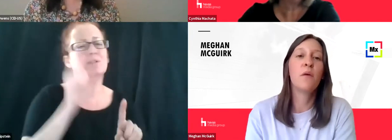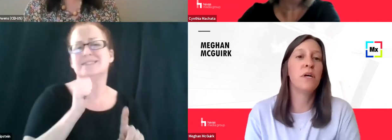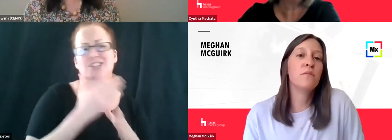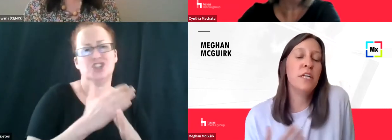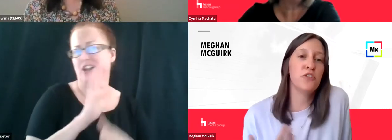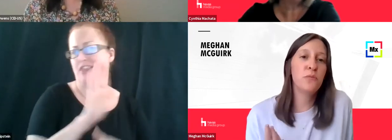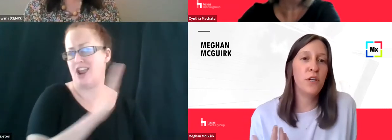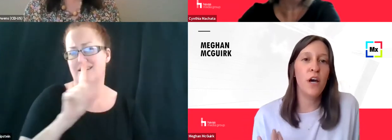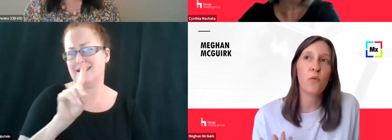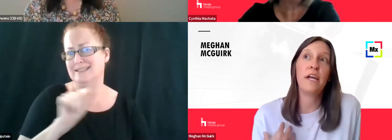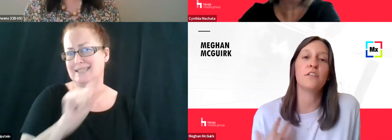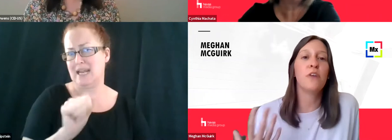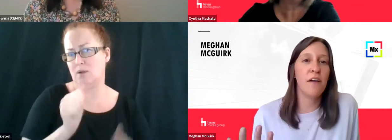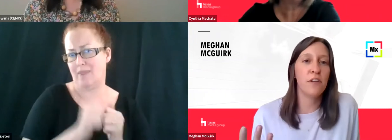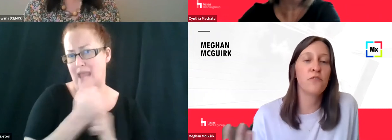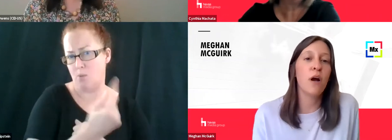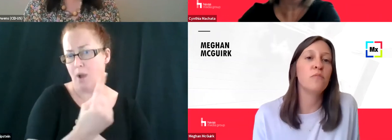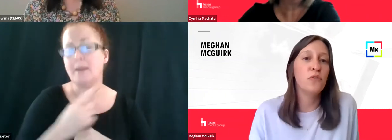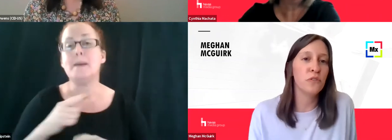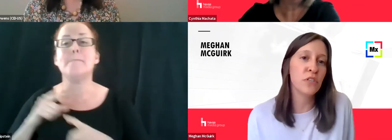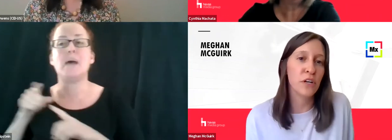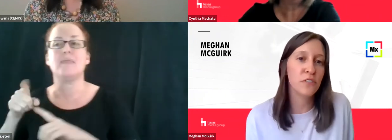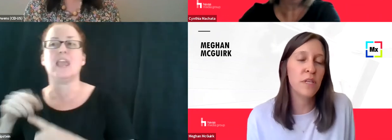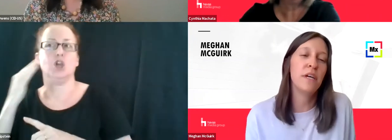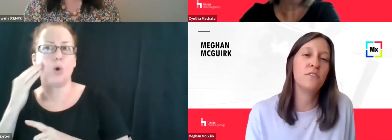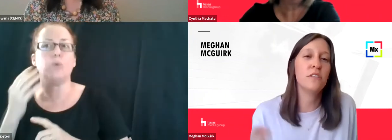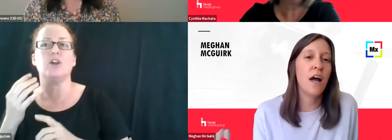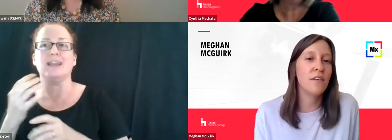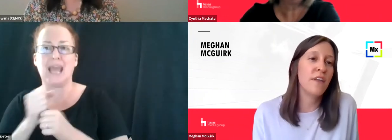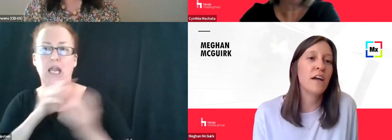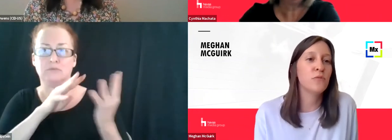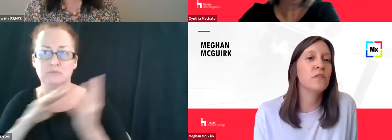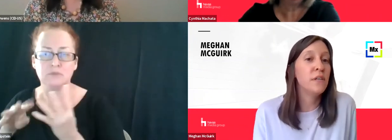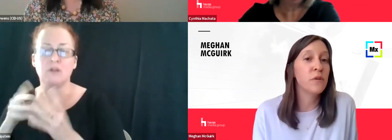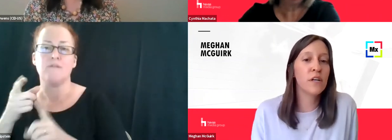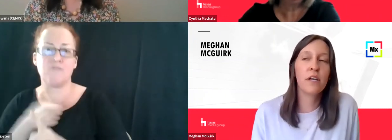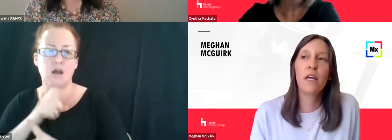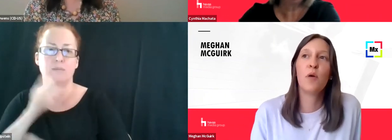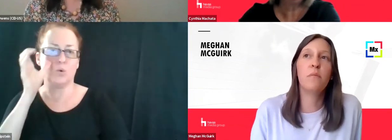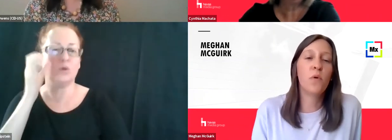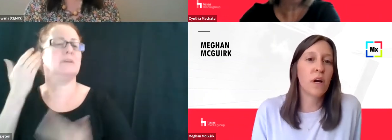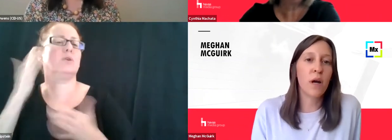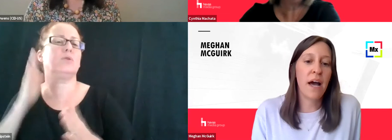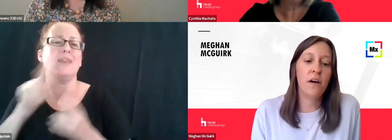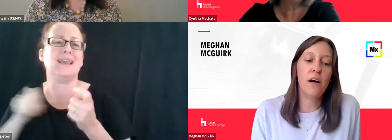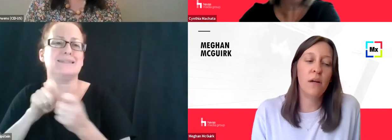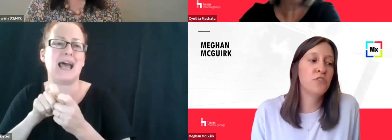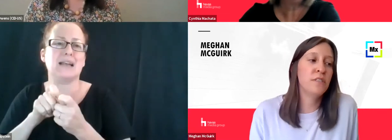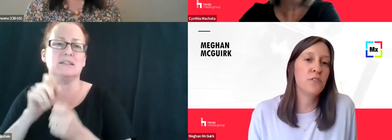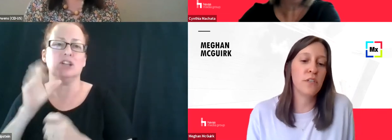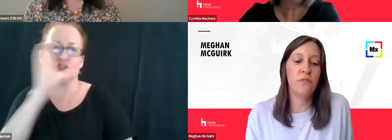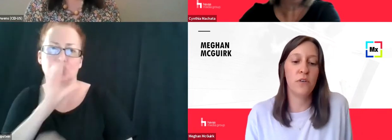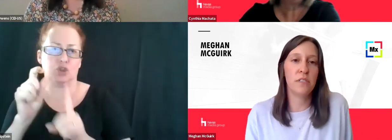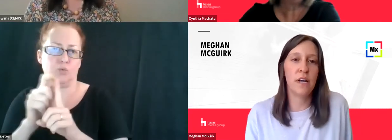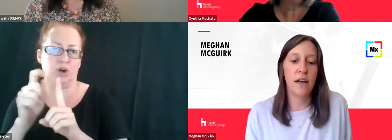um, but Pinterest would know we're getting traffic from Google search. They might just not know the actual keyword, but more about on